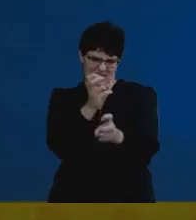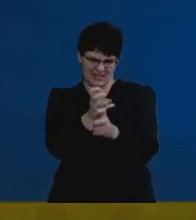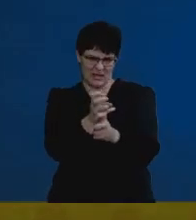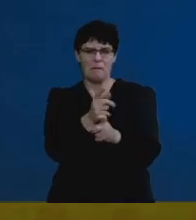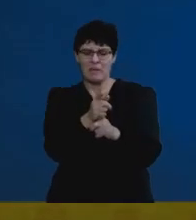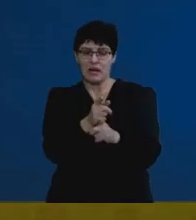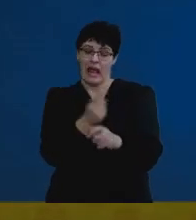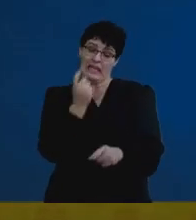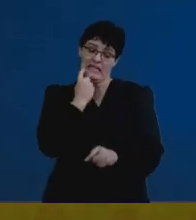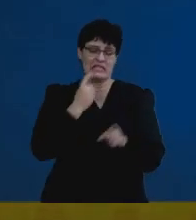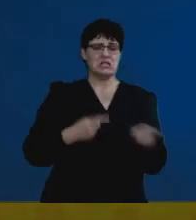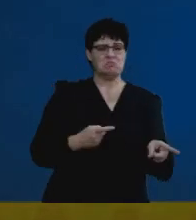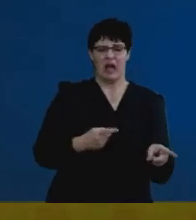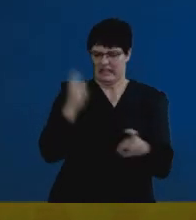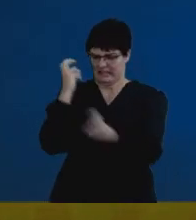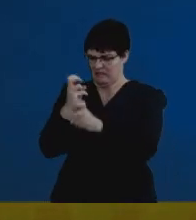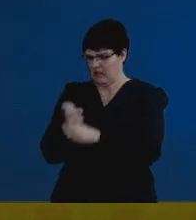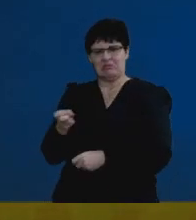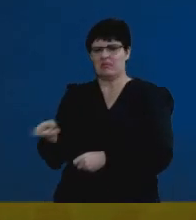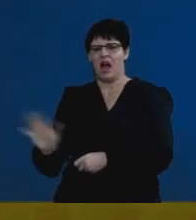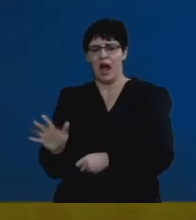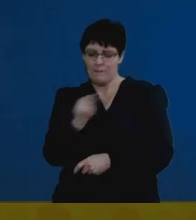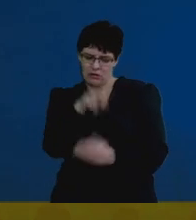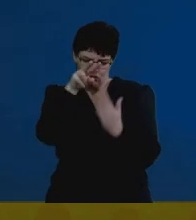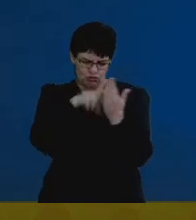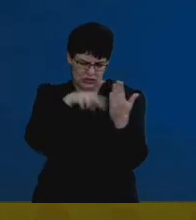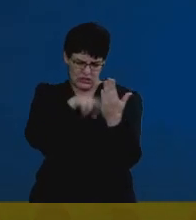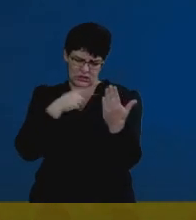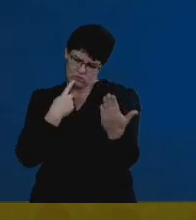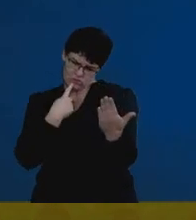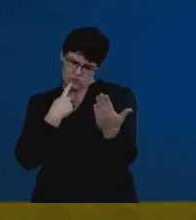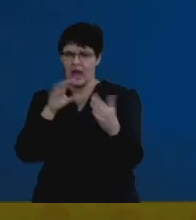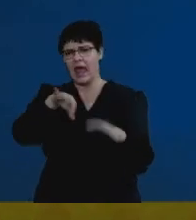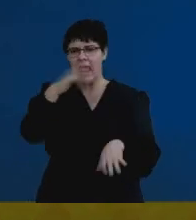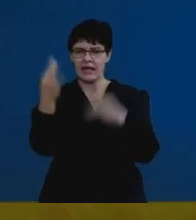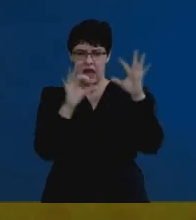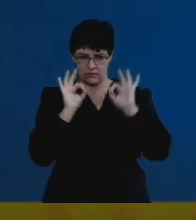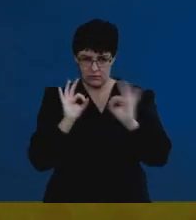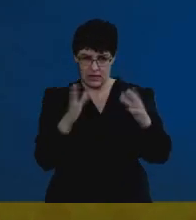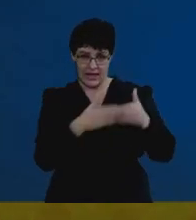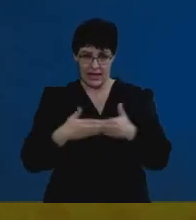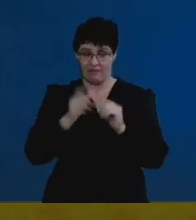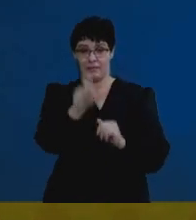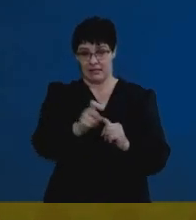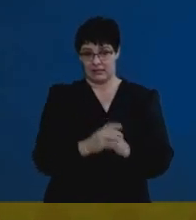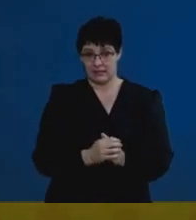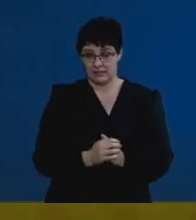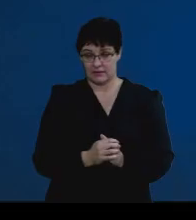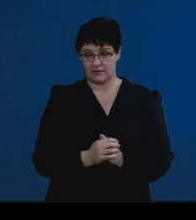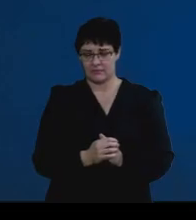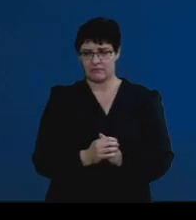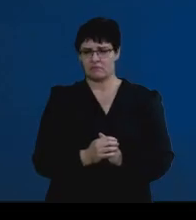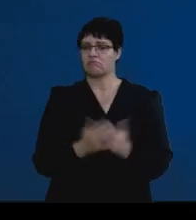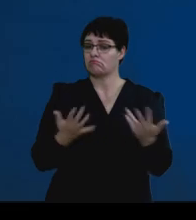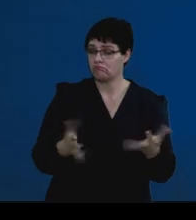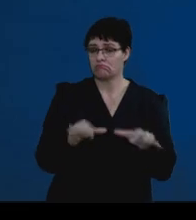bit more challenging, that require you to read and interpret and analyze the questions very carefully. Okay. We